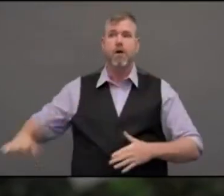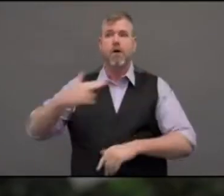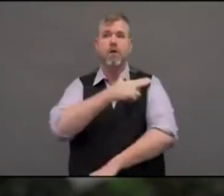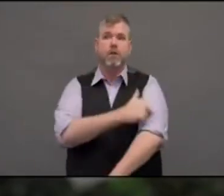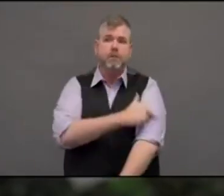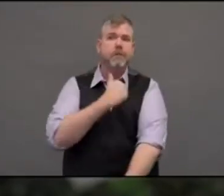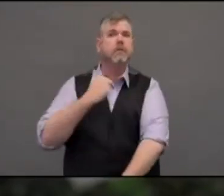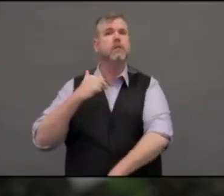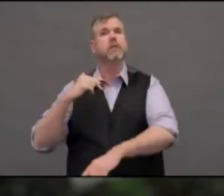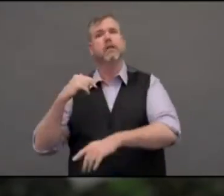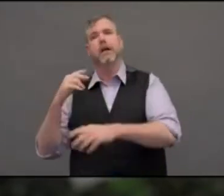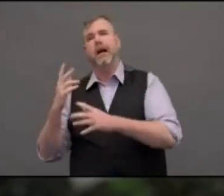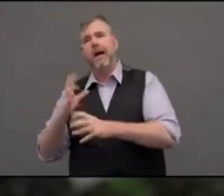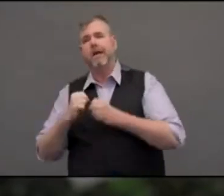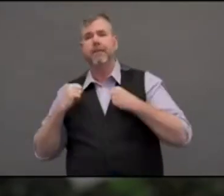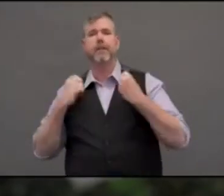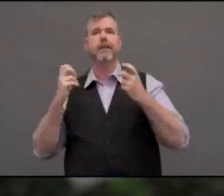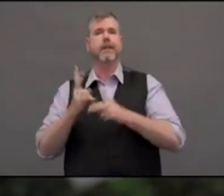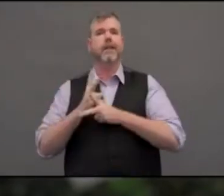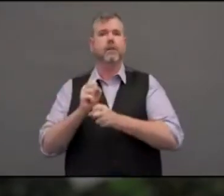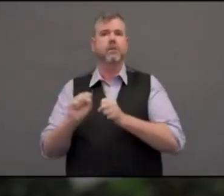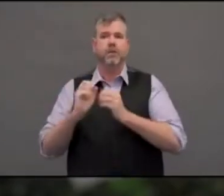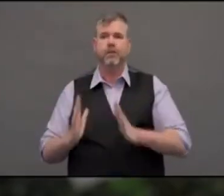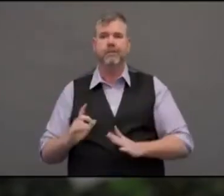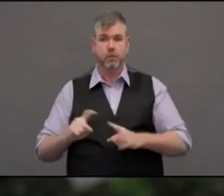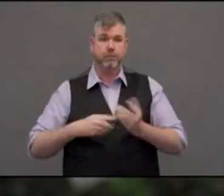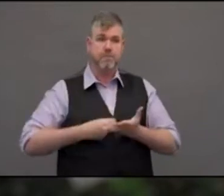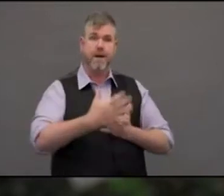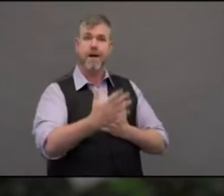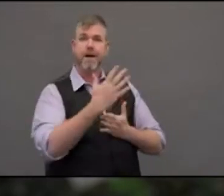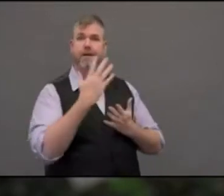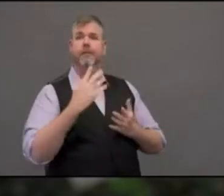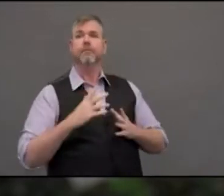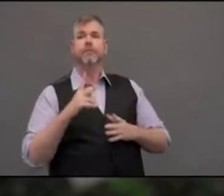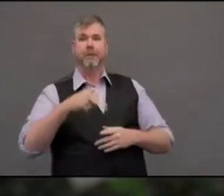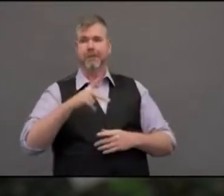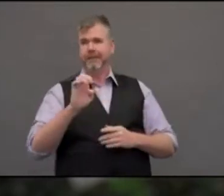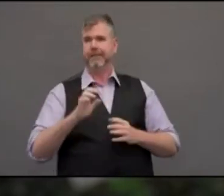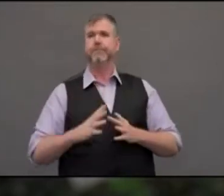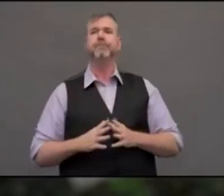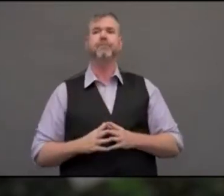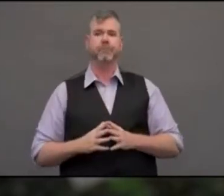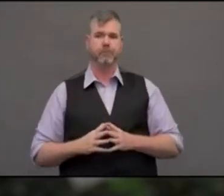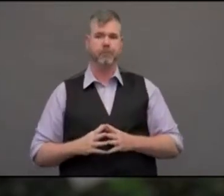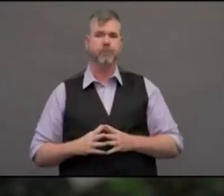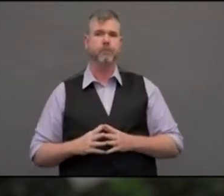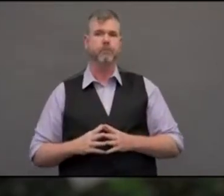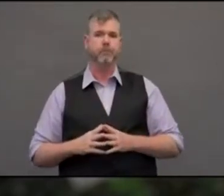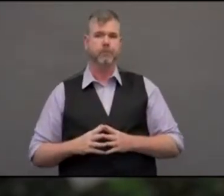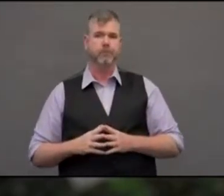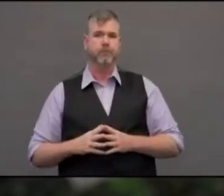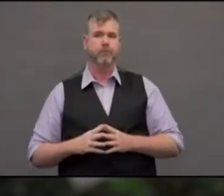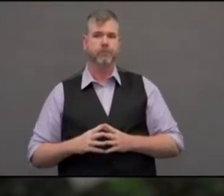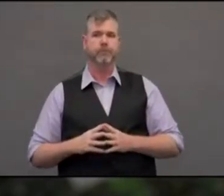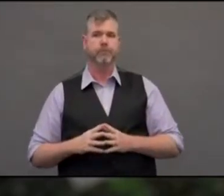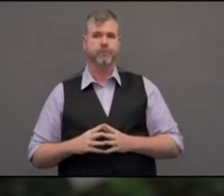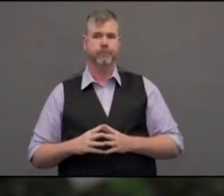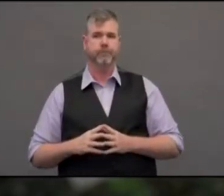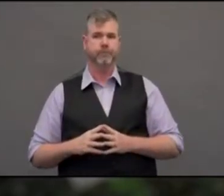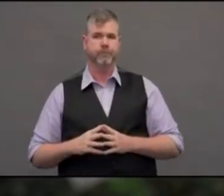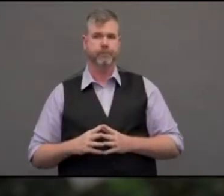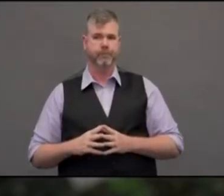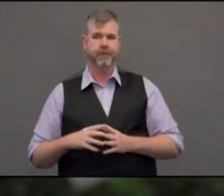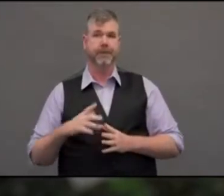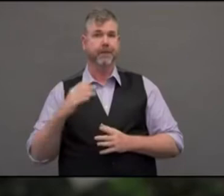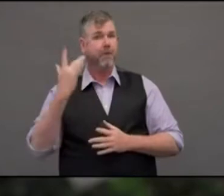vital hospital equipment in order for us to serve our patients. Because COVID-19 is a pandemic infections that